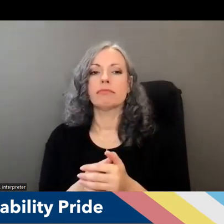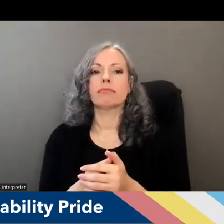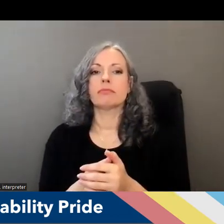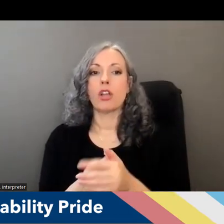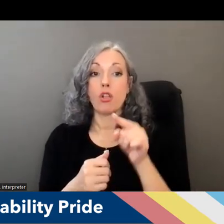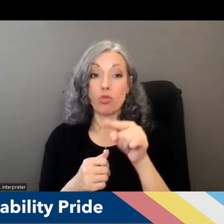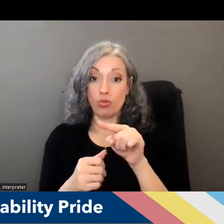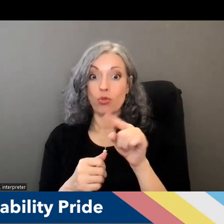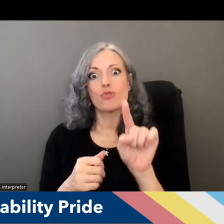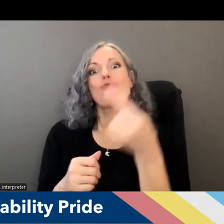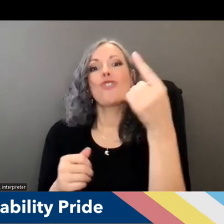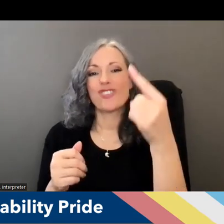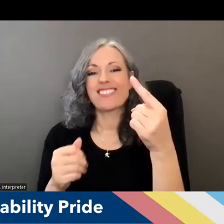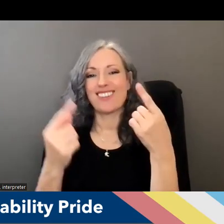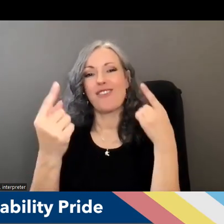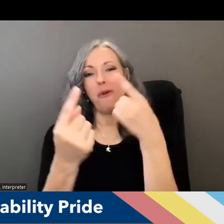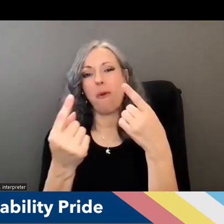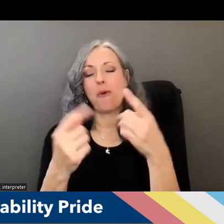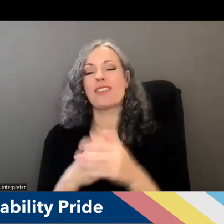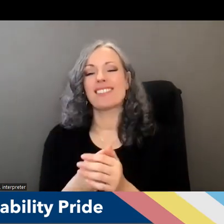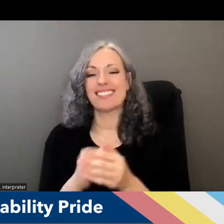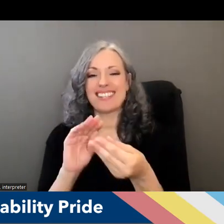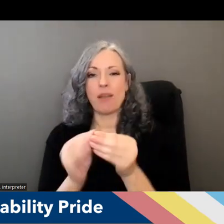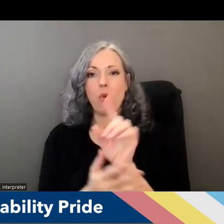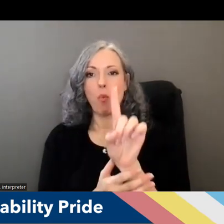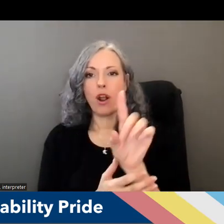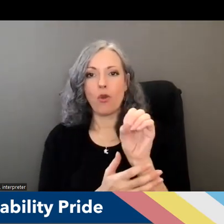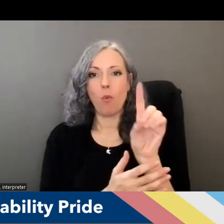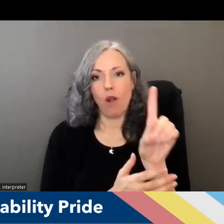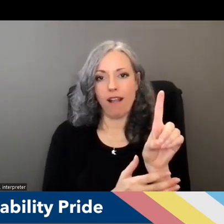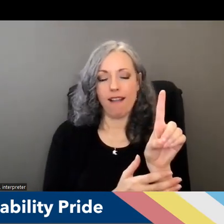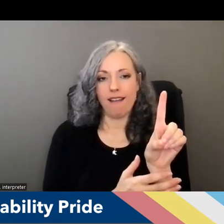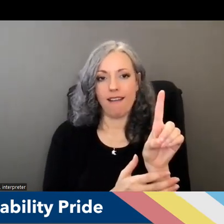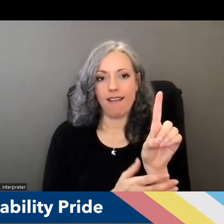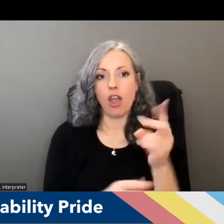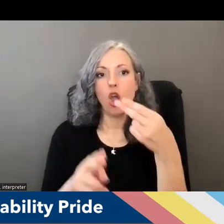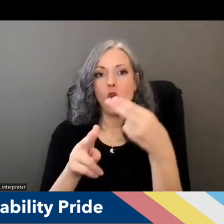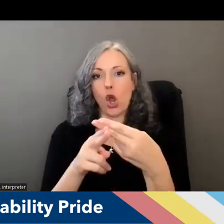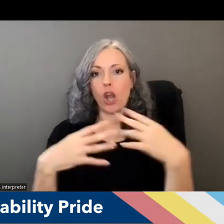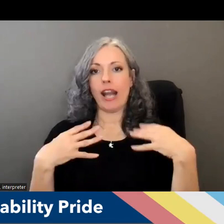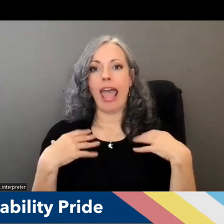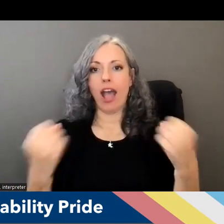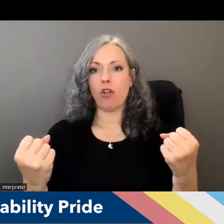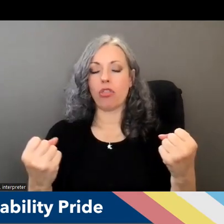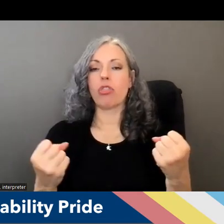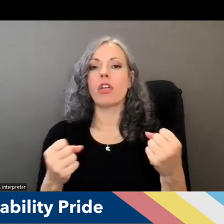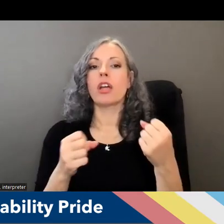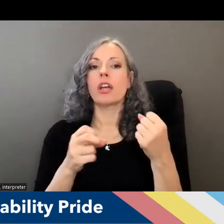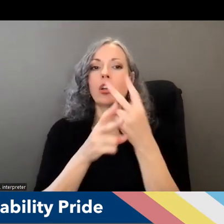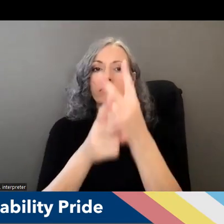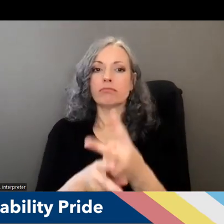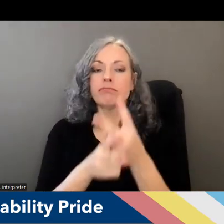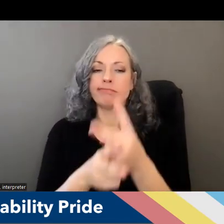initiatives um initiative number 101 called on the health and human services agency to